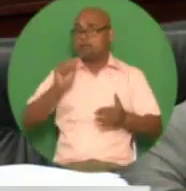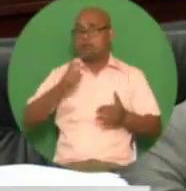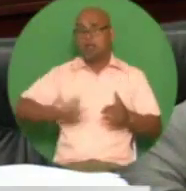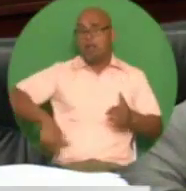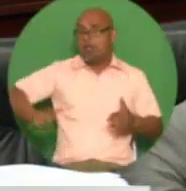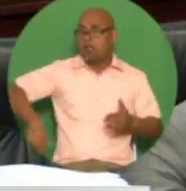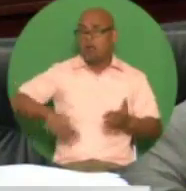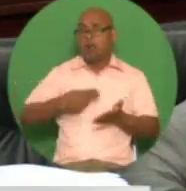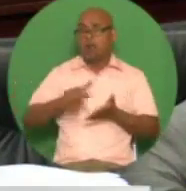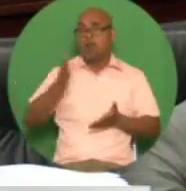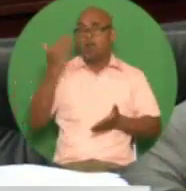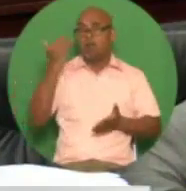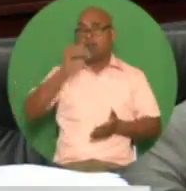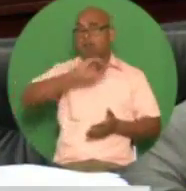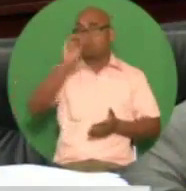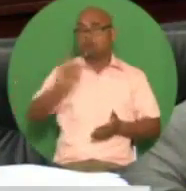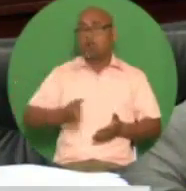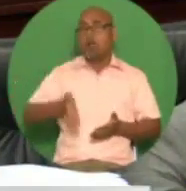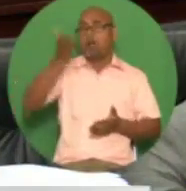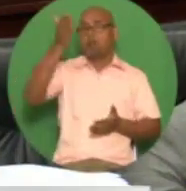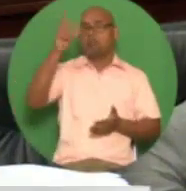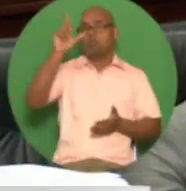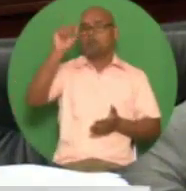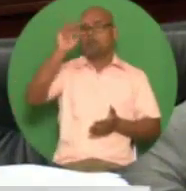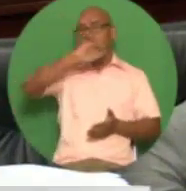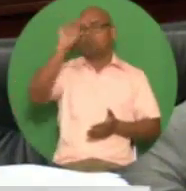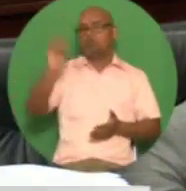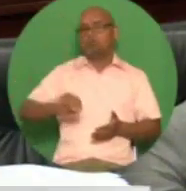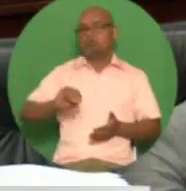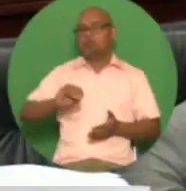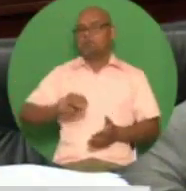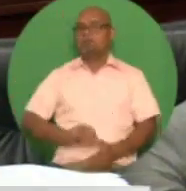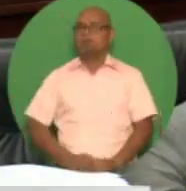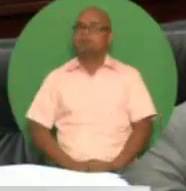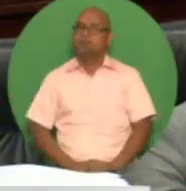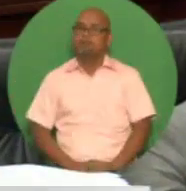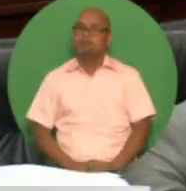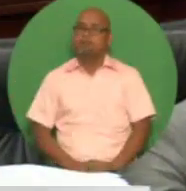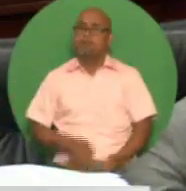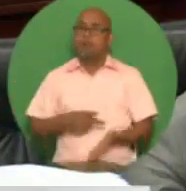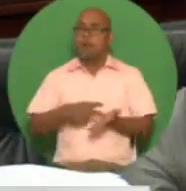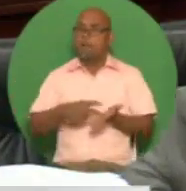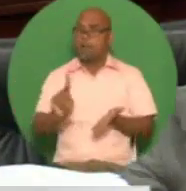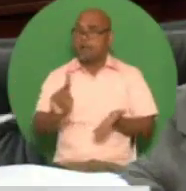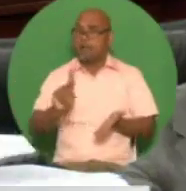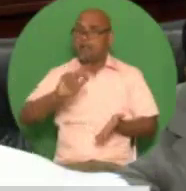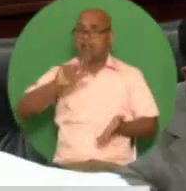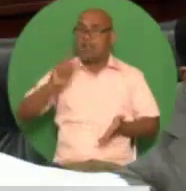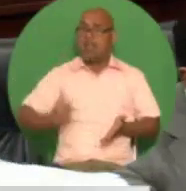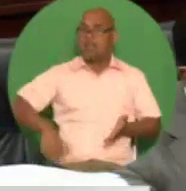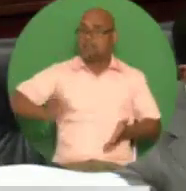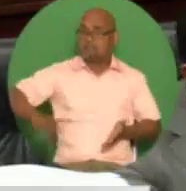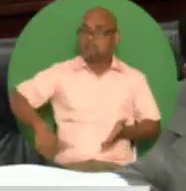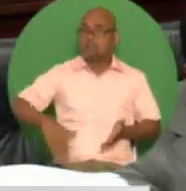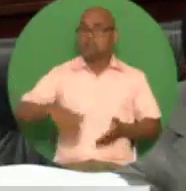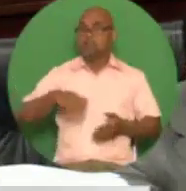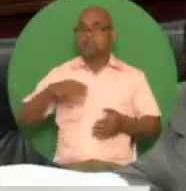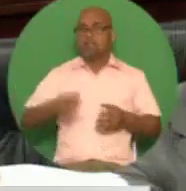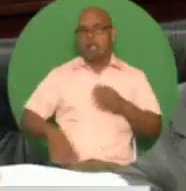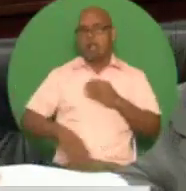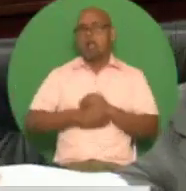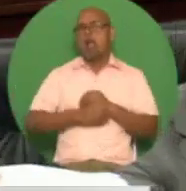percent to 20 percent per annum in order to harmonize late payment interest rates under legislation administered by